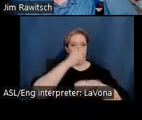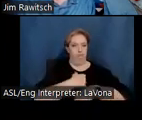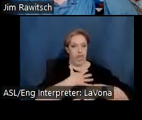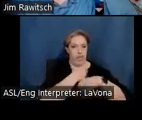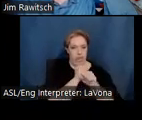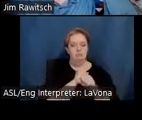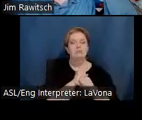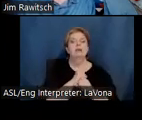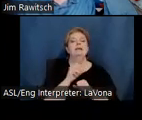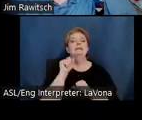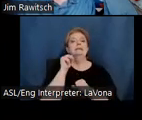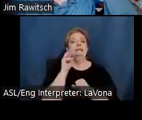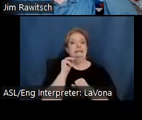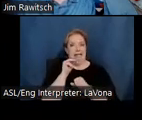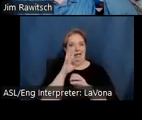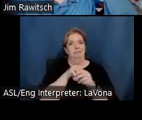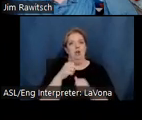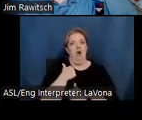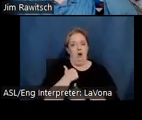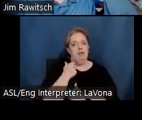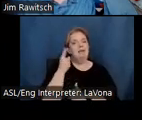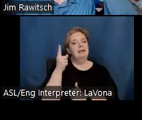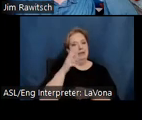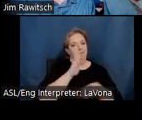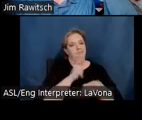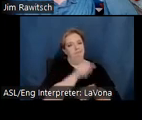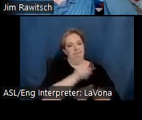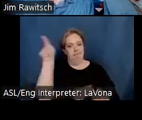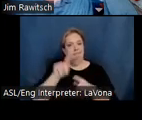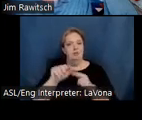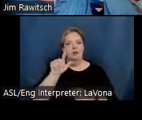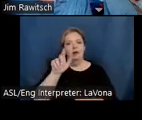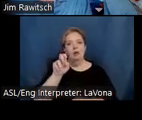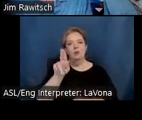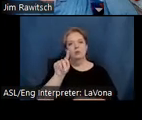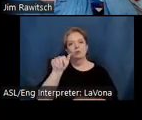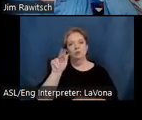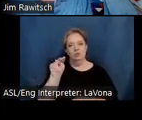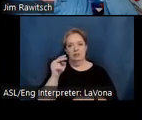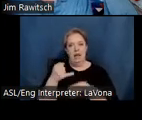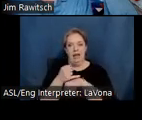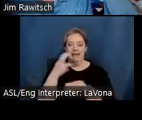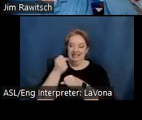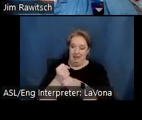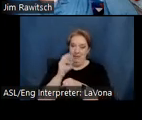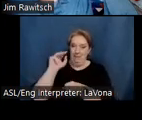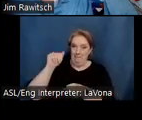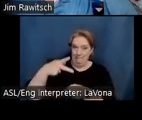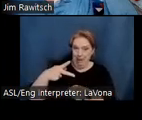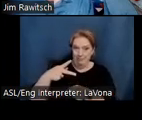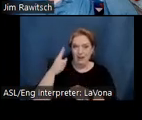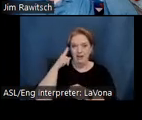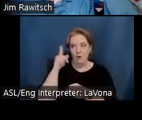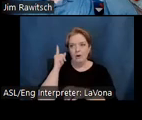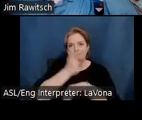art and drawing served him well. In addition to making maps for the placement of guns, he had some more creative assignments